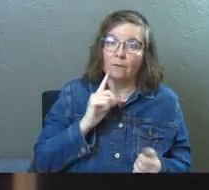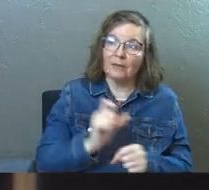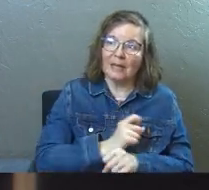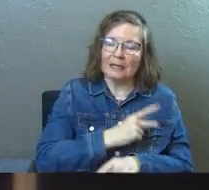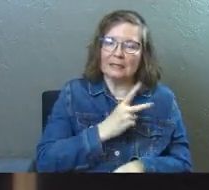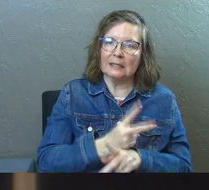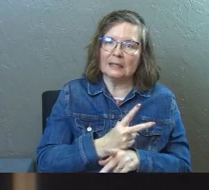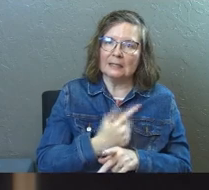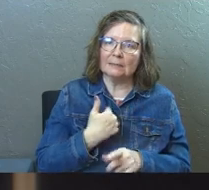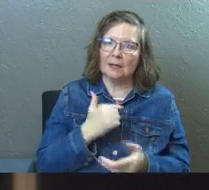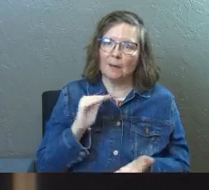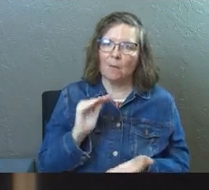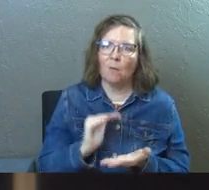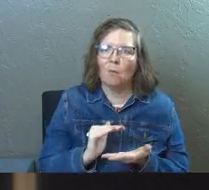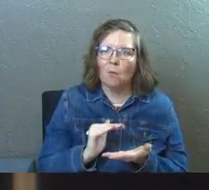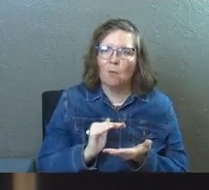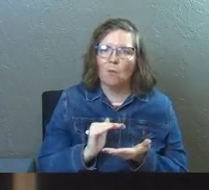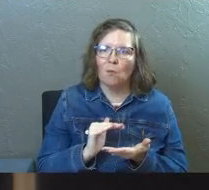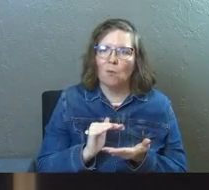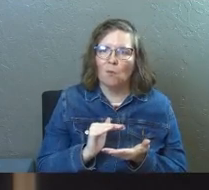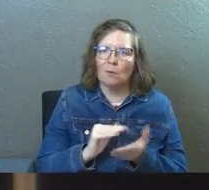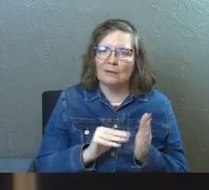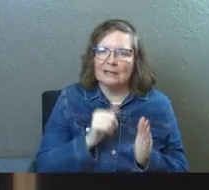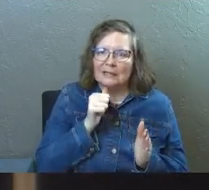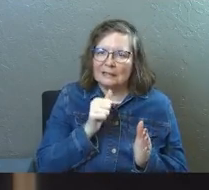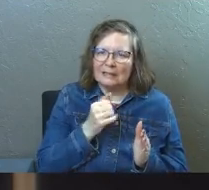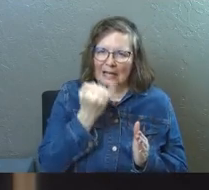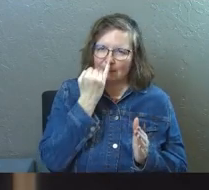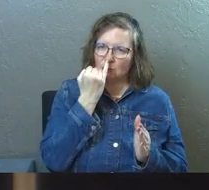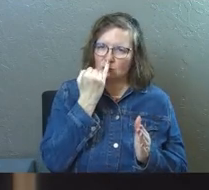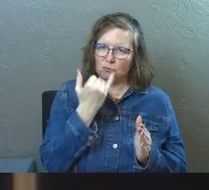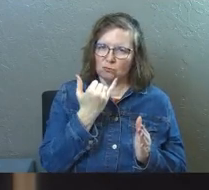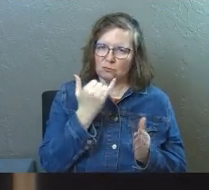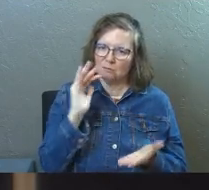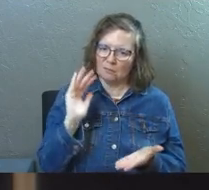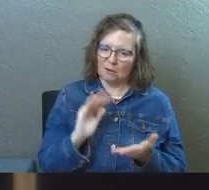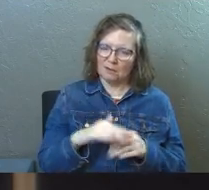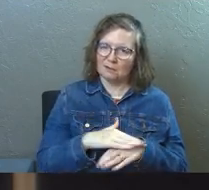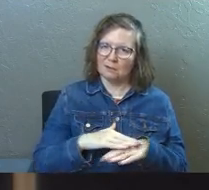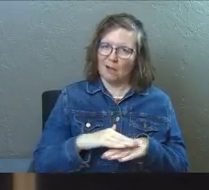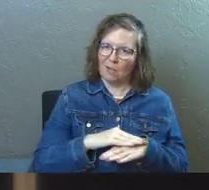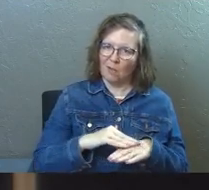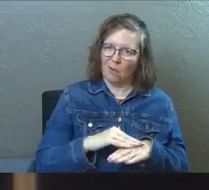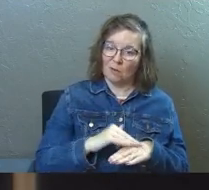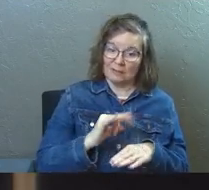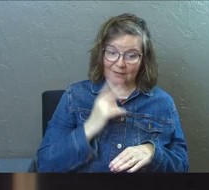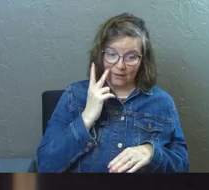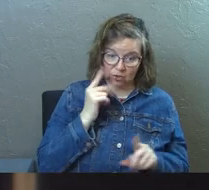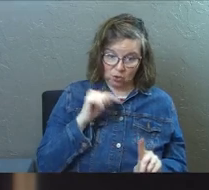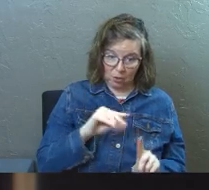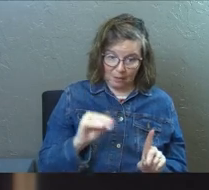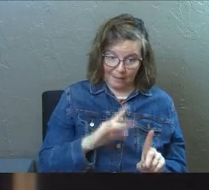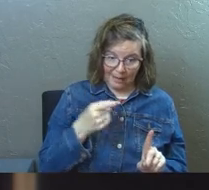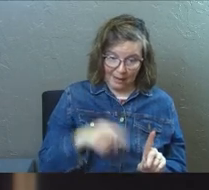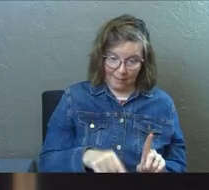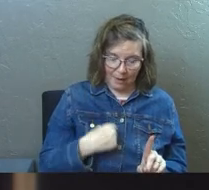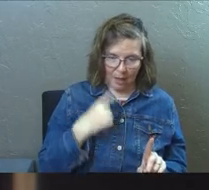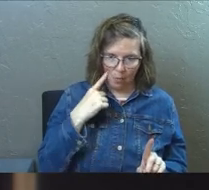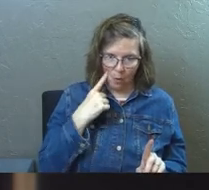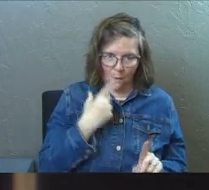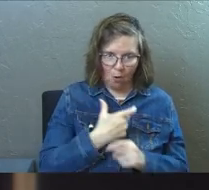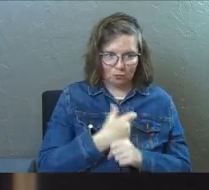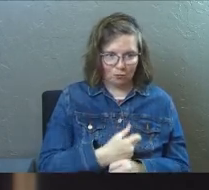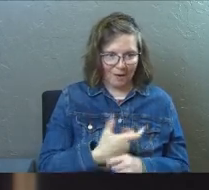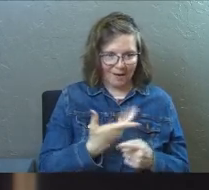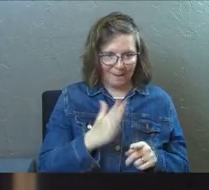actually keeps us small. It keeps us immature and shallow. Because if I saw the miracle and I think I'm